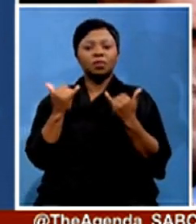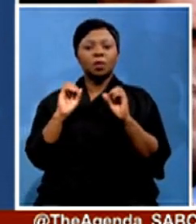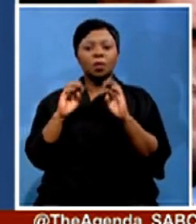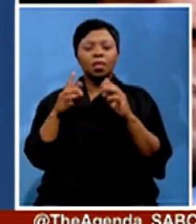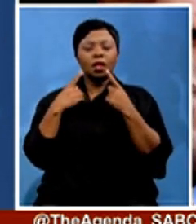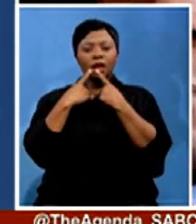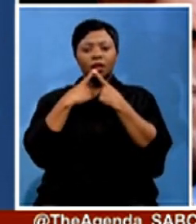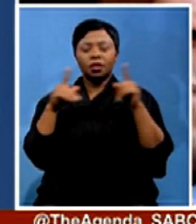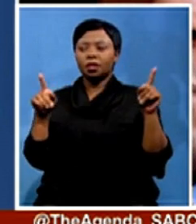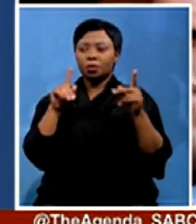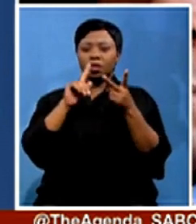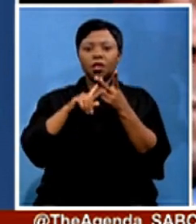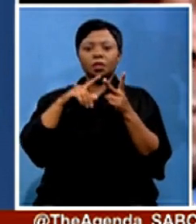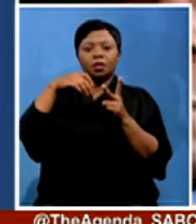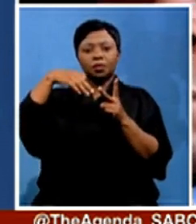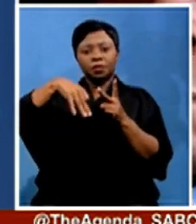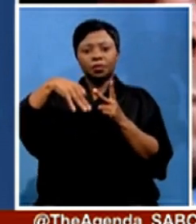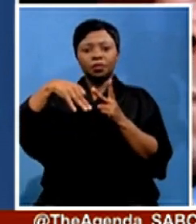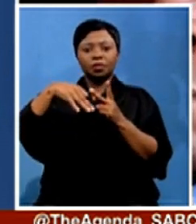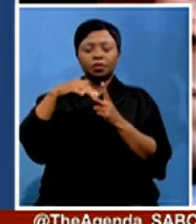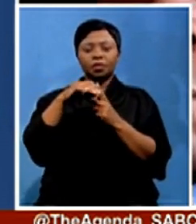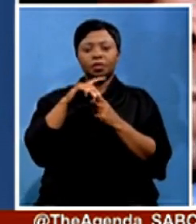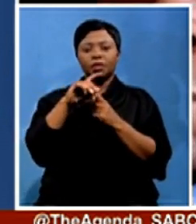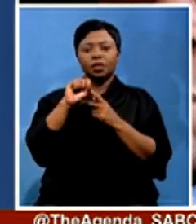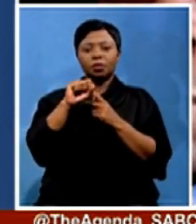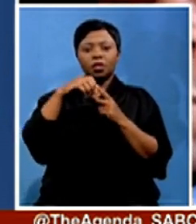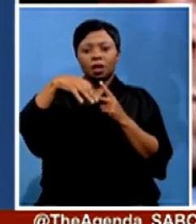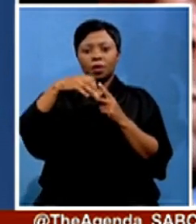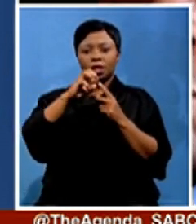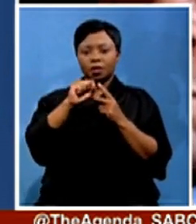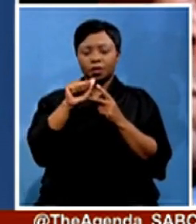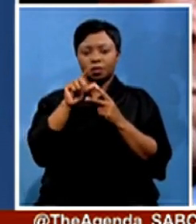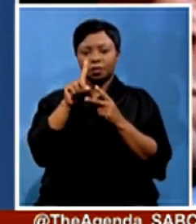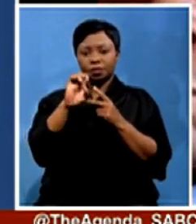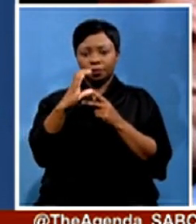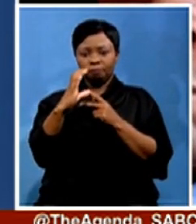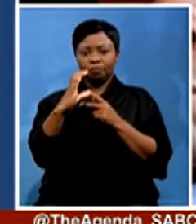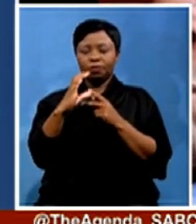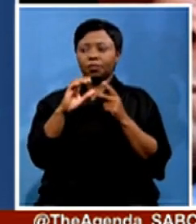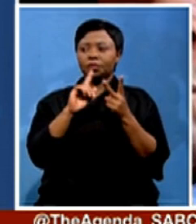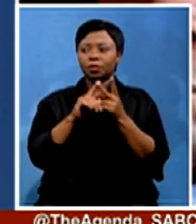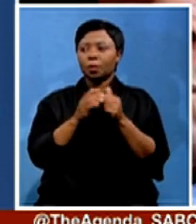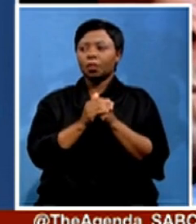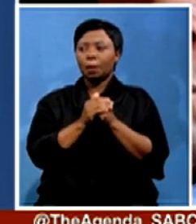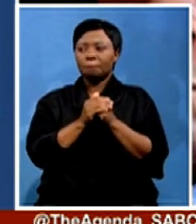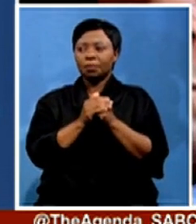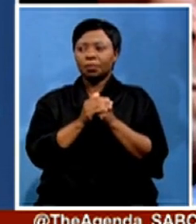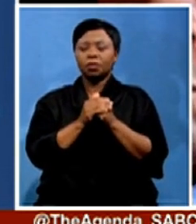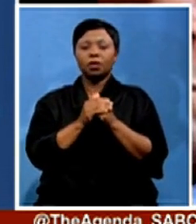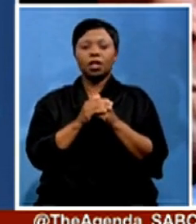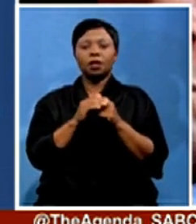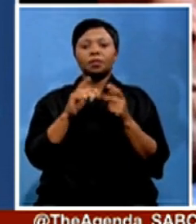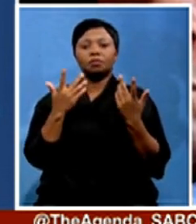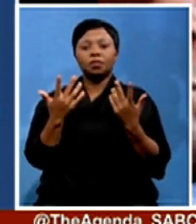AU have also condemned terrorism. But what kind of support can be offered to Mozambique by the region